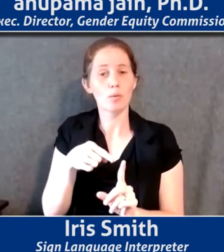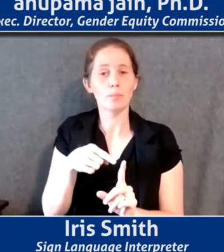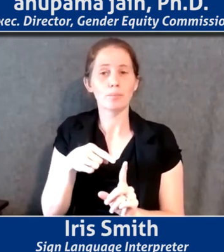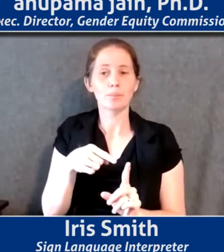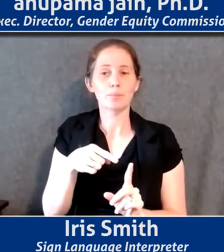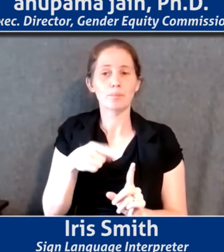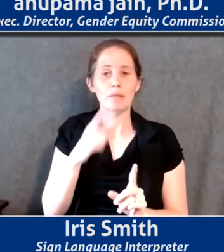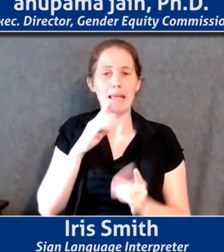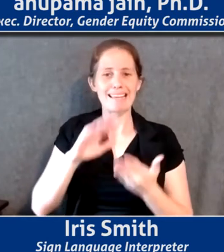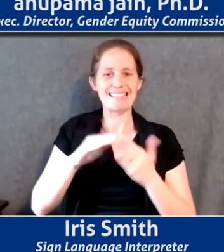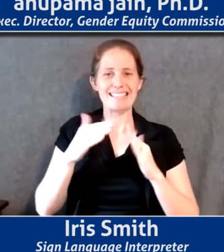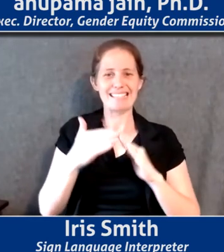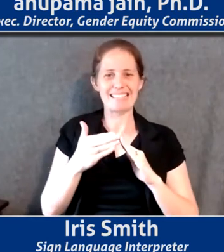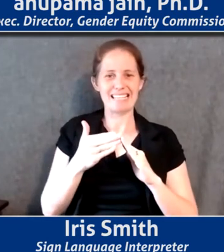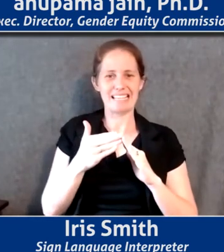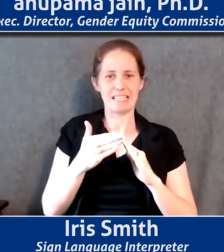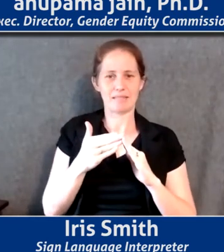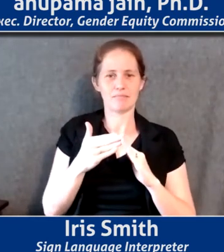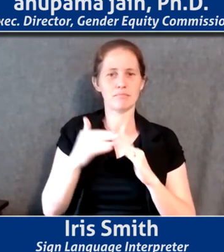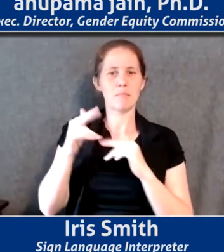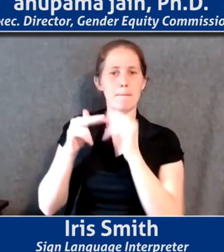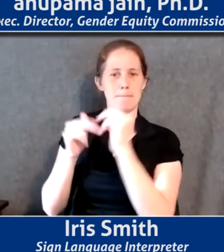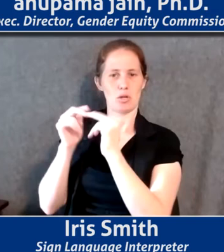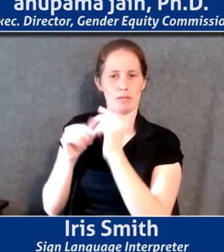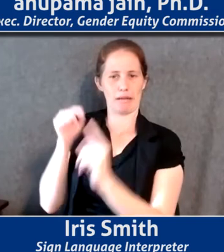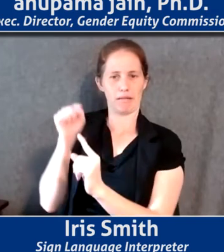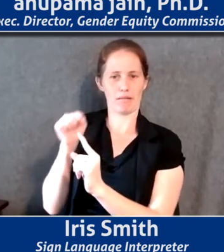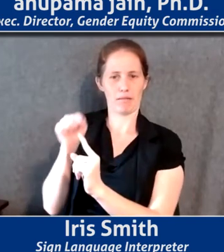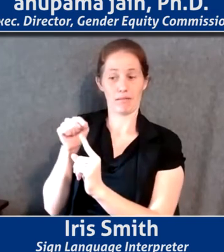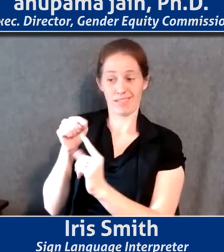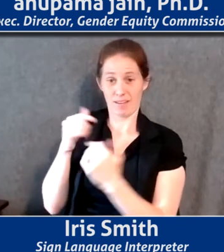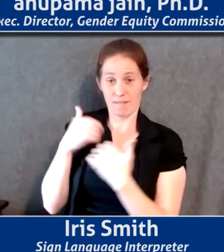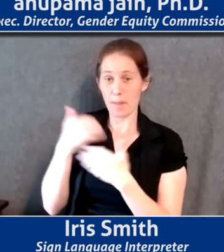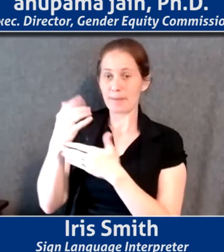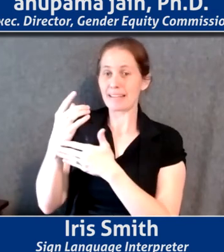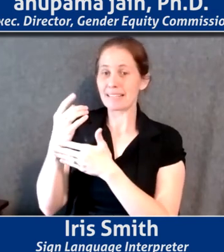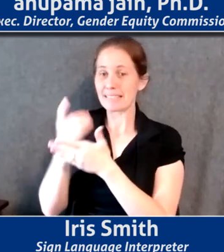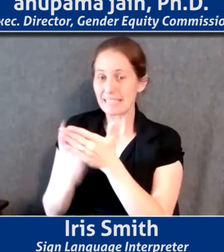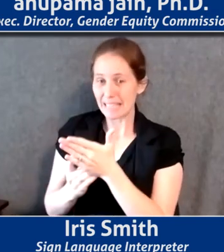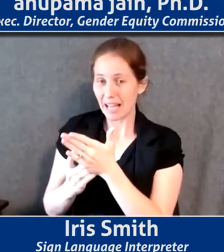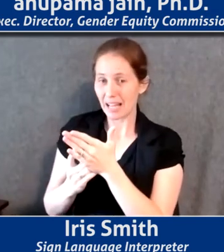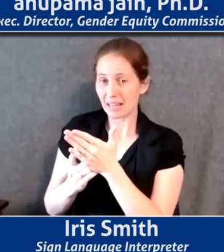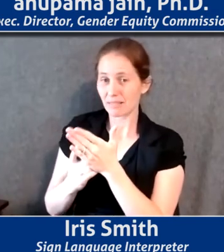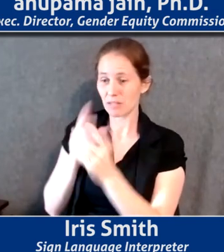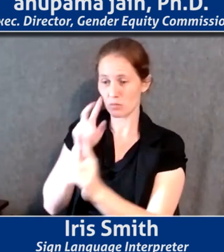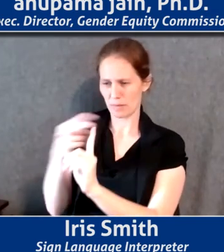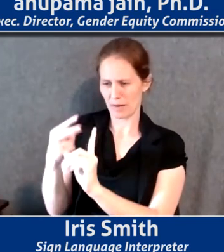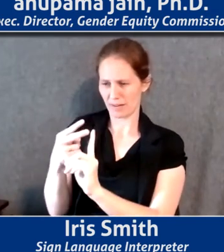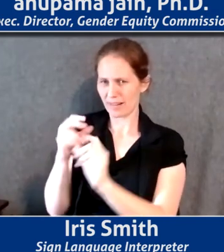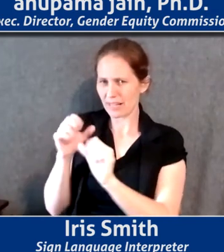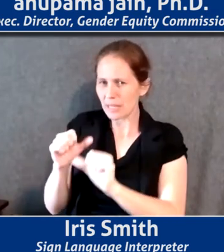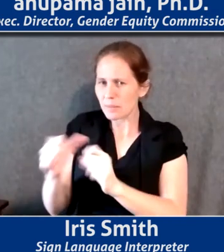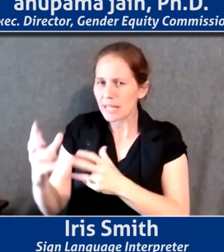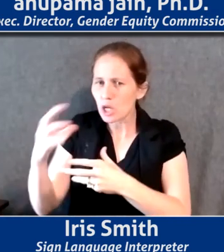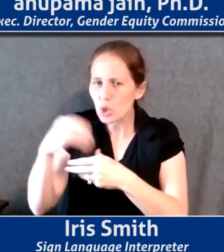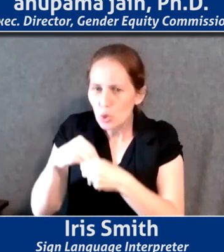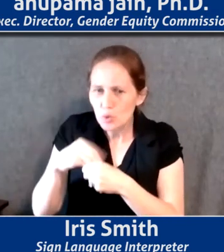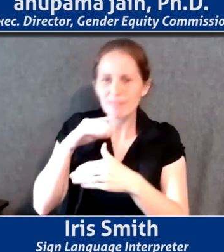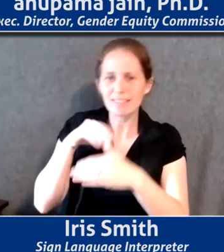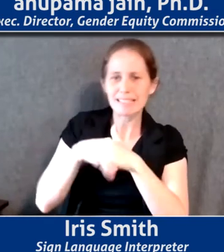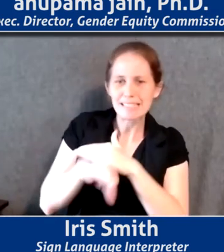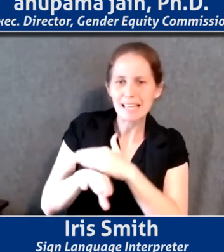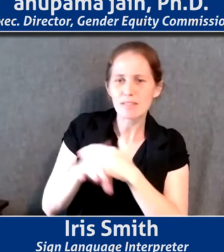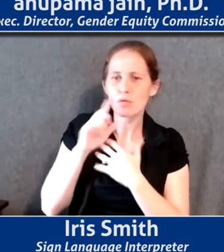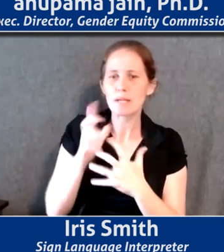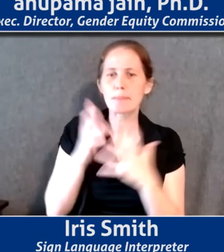city municipal building. Is there a way from a design perspective to be as inclusive and accommodating and accessible to as many